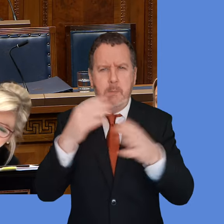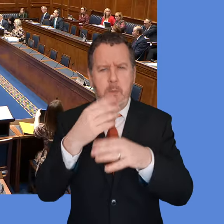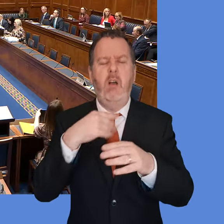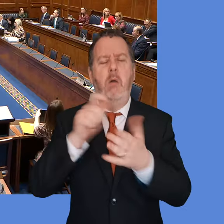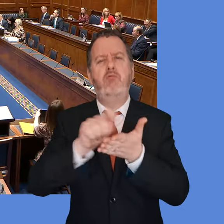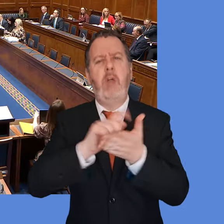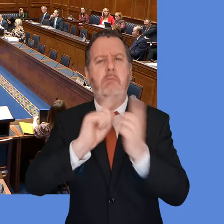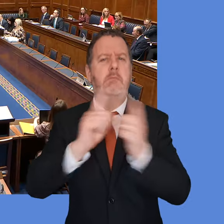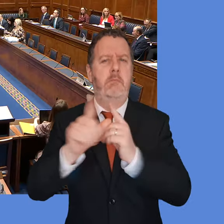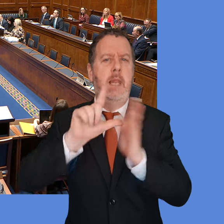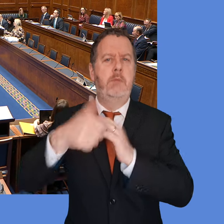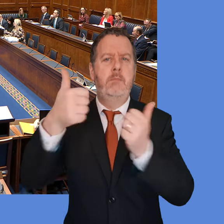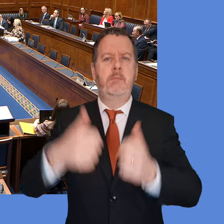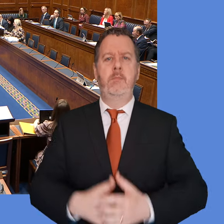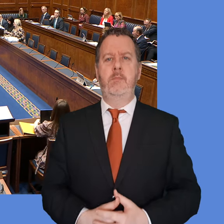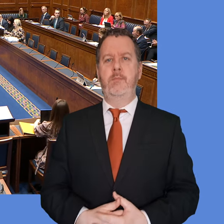asking.